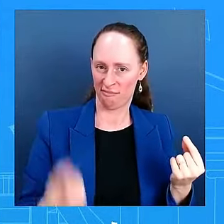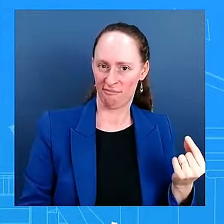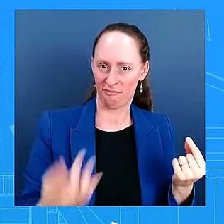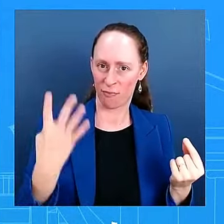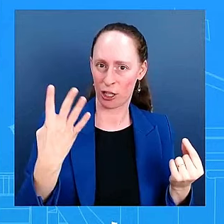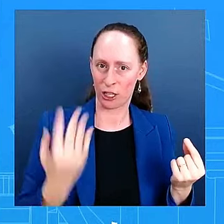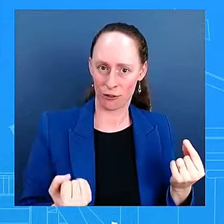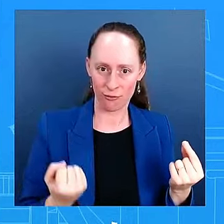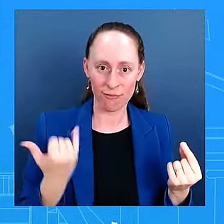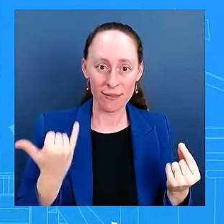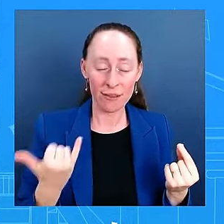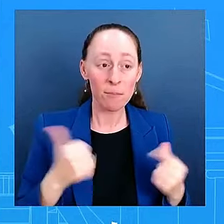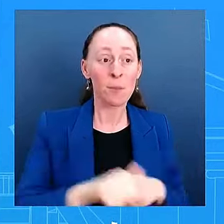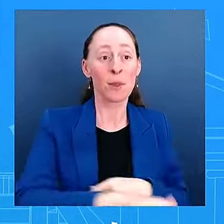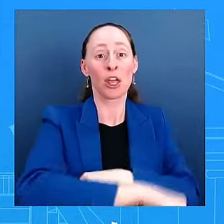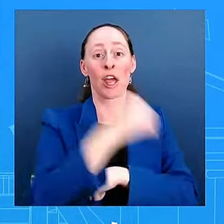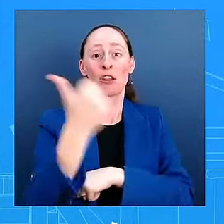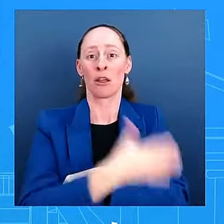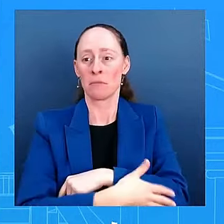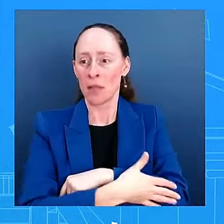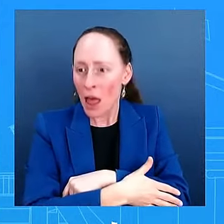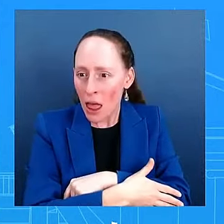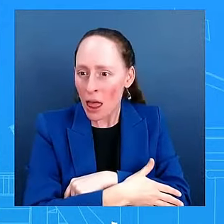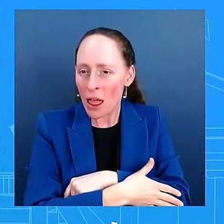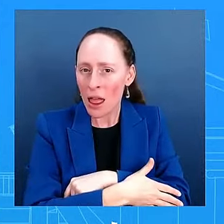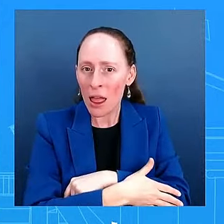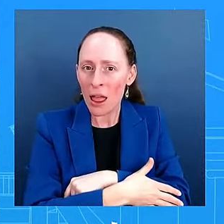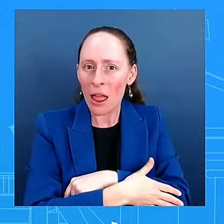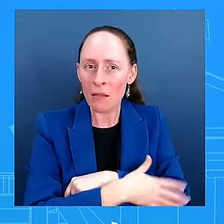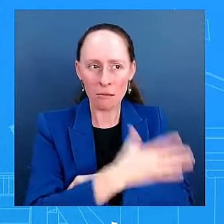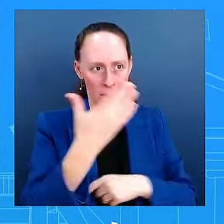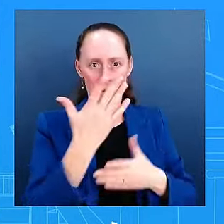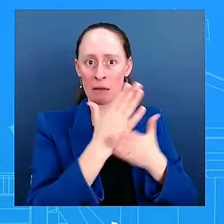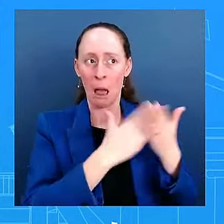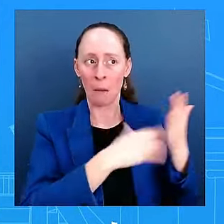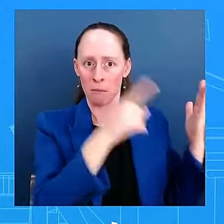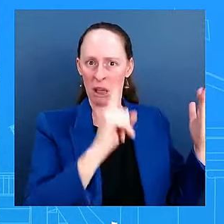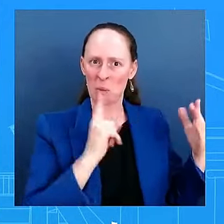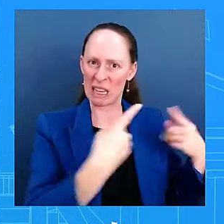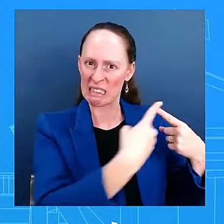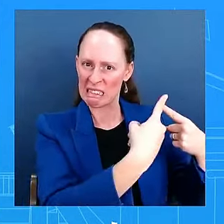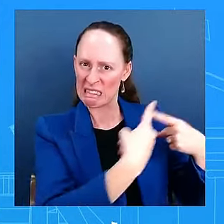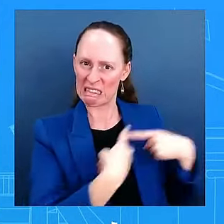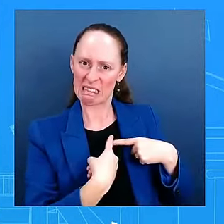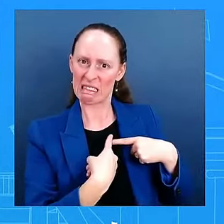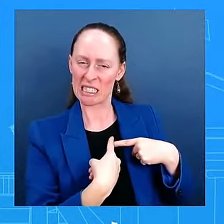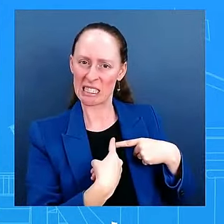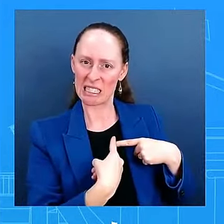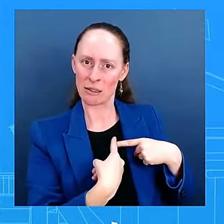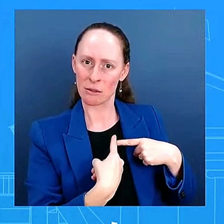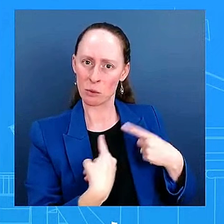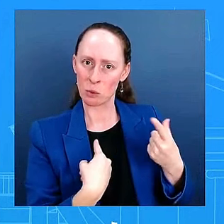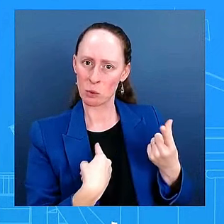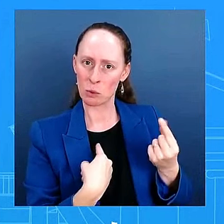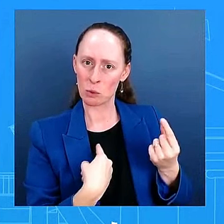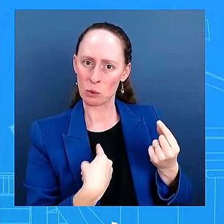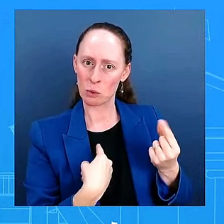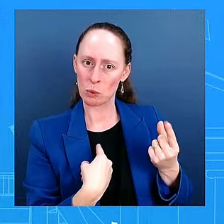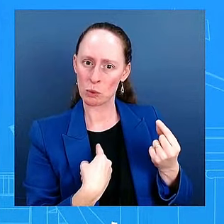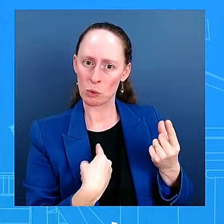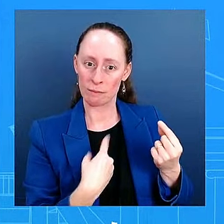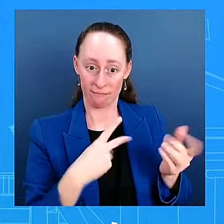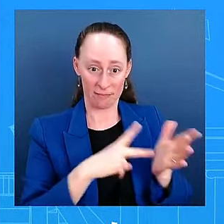that now, sort of a very different worldview than him will now be in the Oval Office? So look, I'm not going to get into